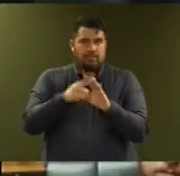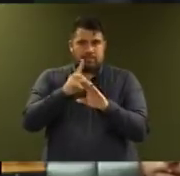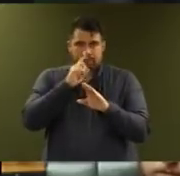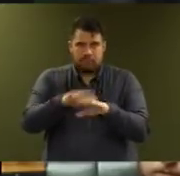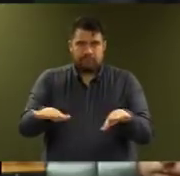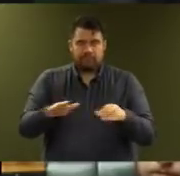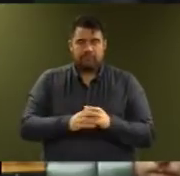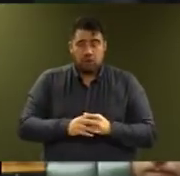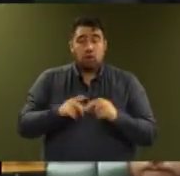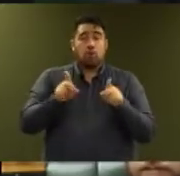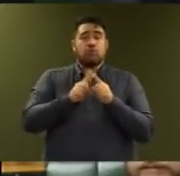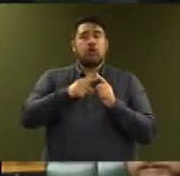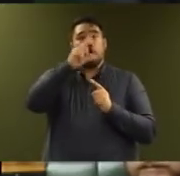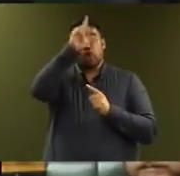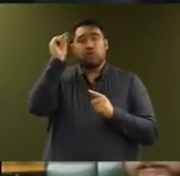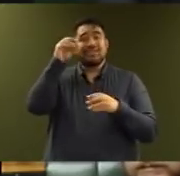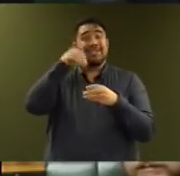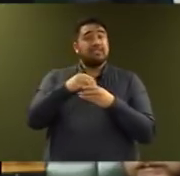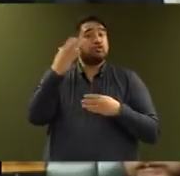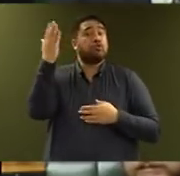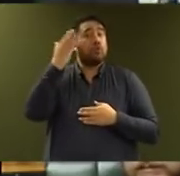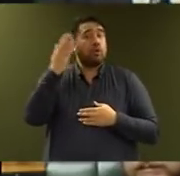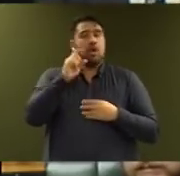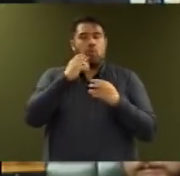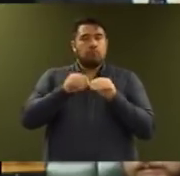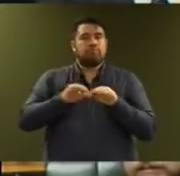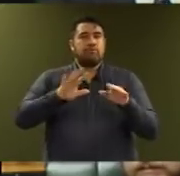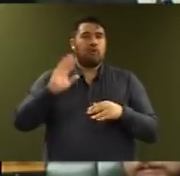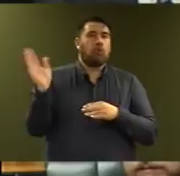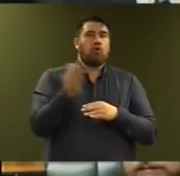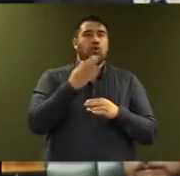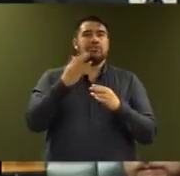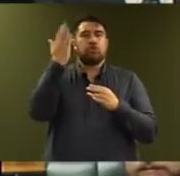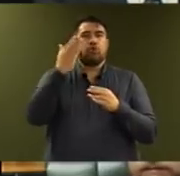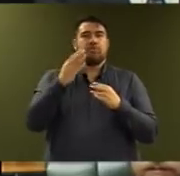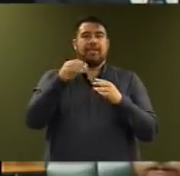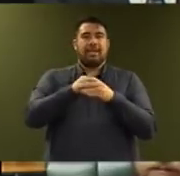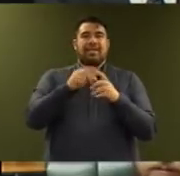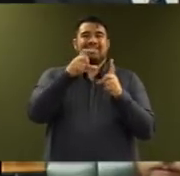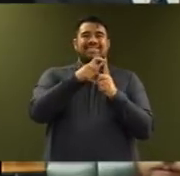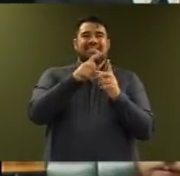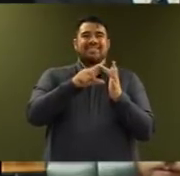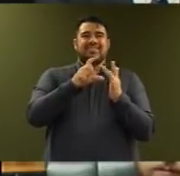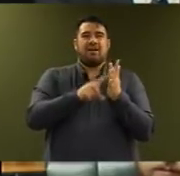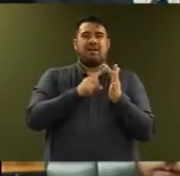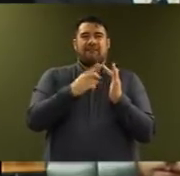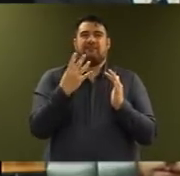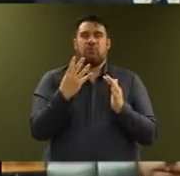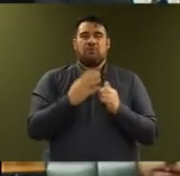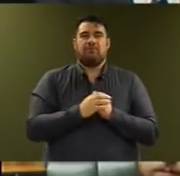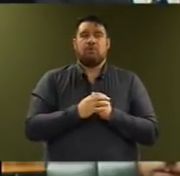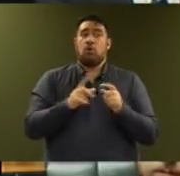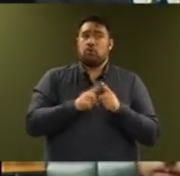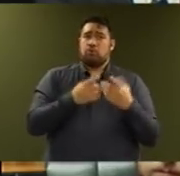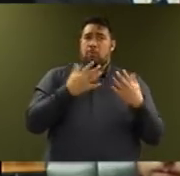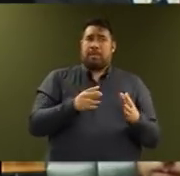schools programme to all public decile for schools around New Zealand. We have already funded additional support for young people